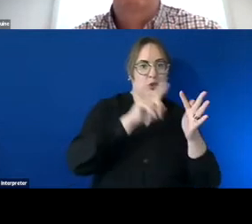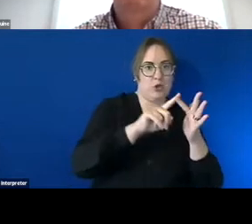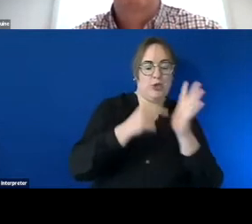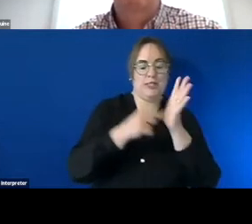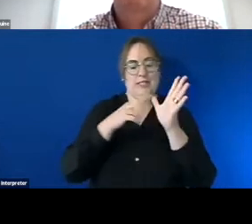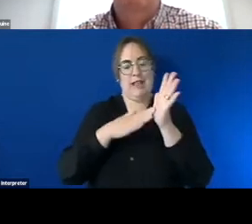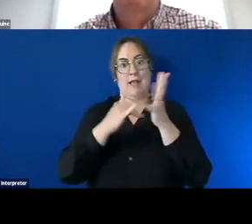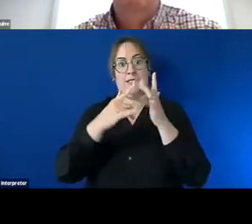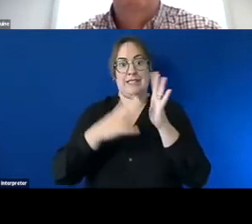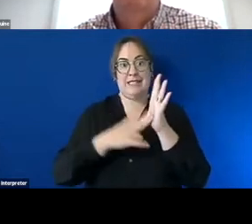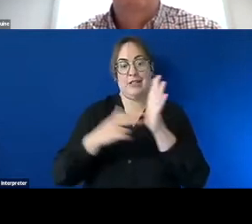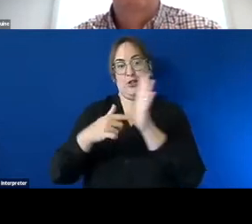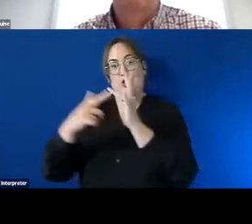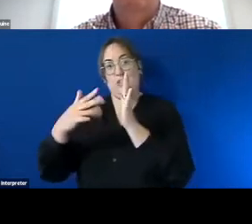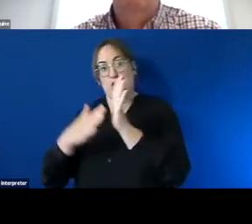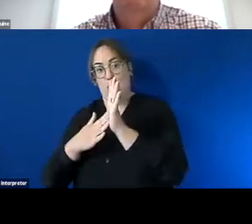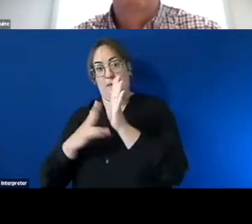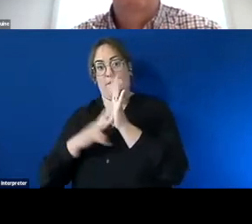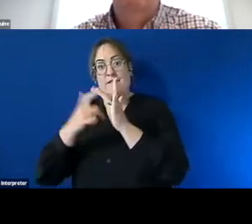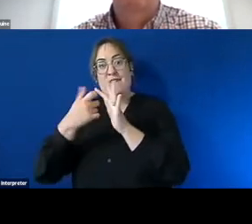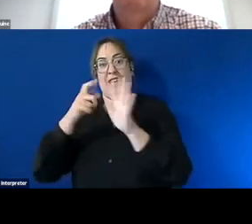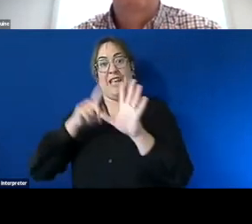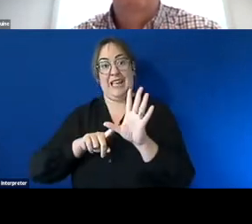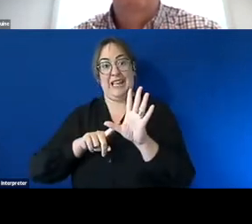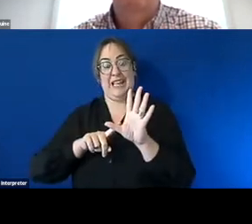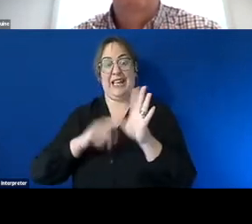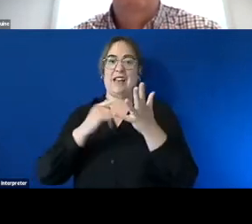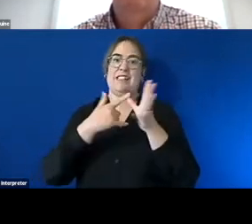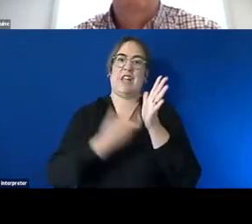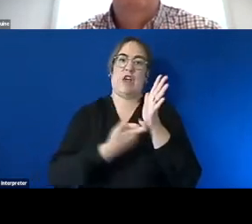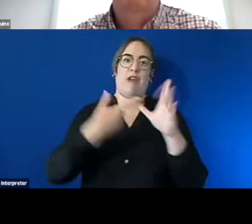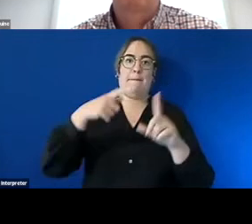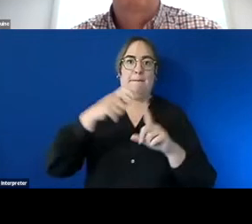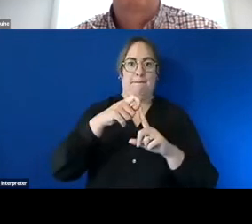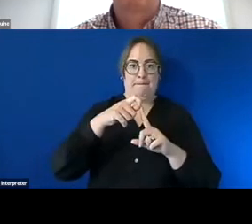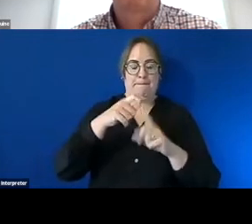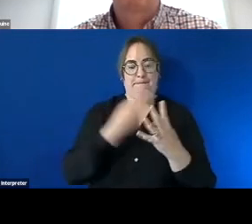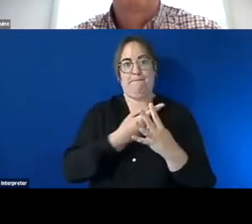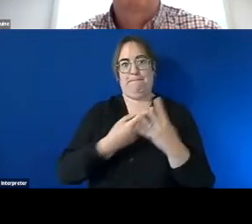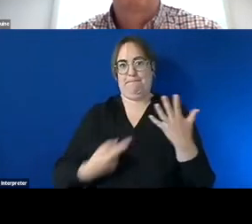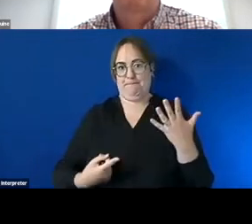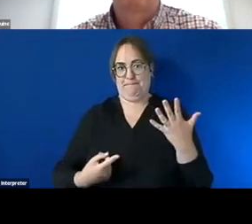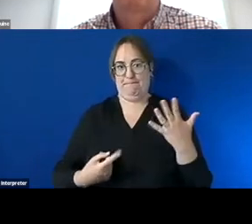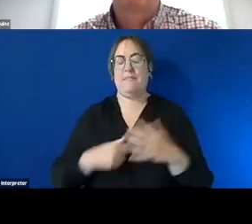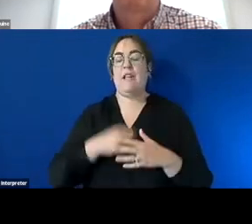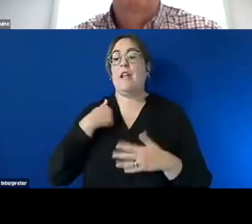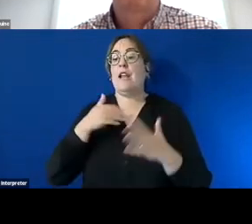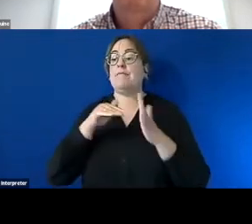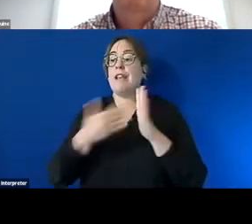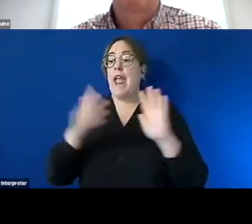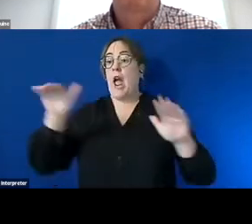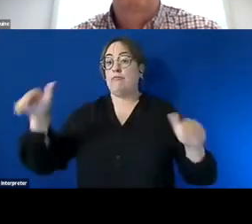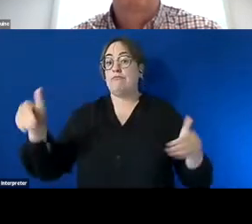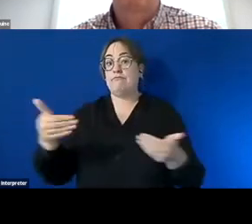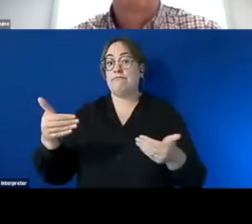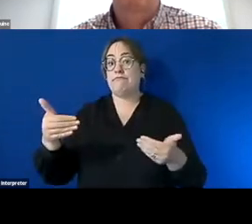and vicky and also to serap thank you very much um now we're going to introduce a very special guest a